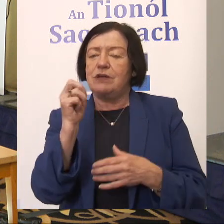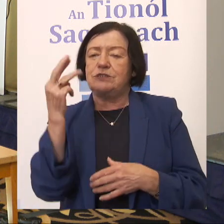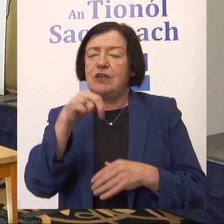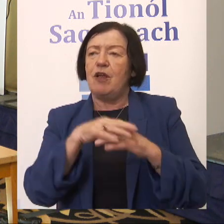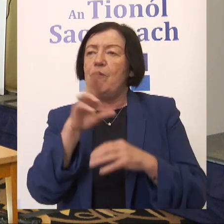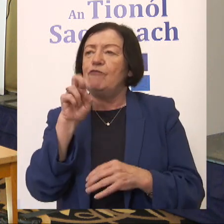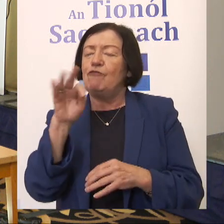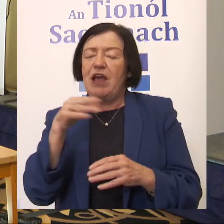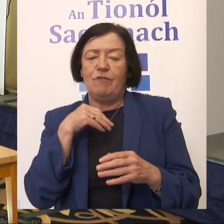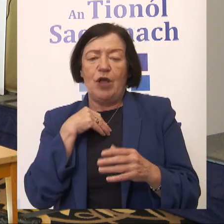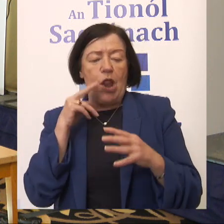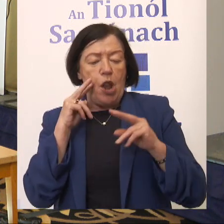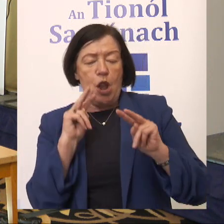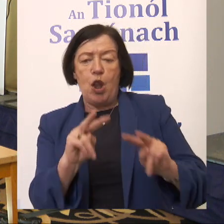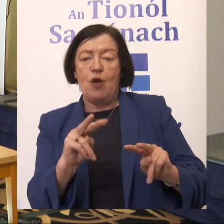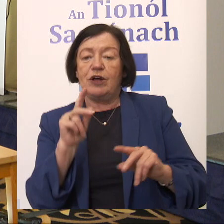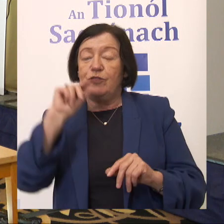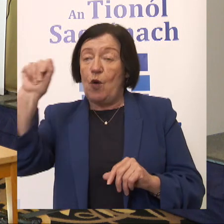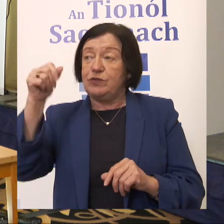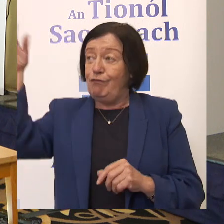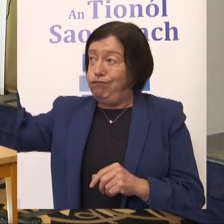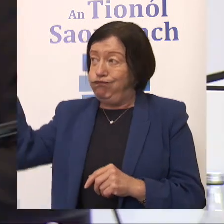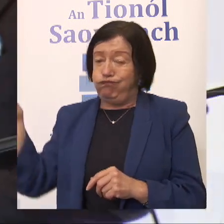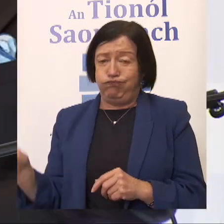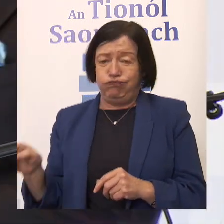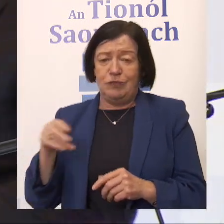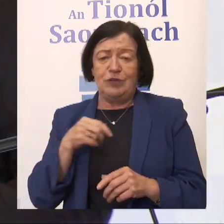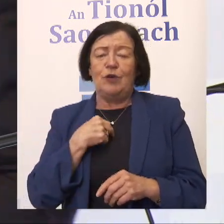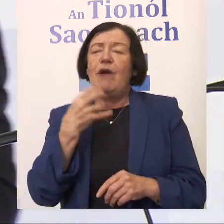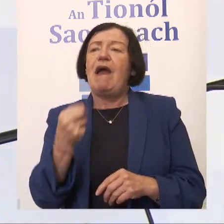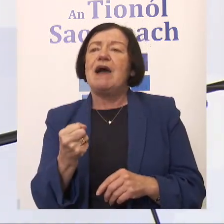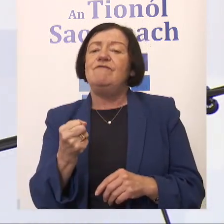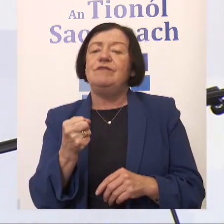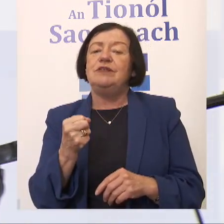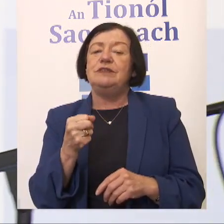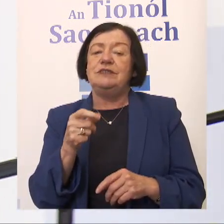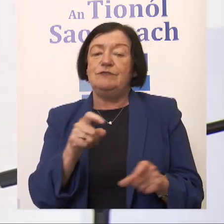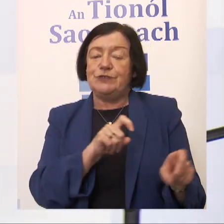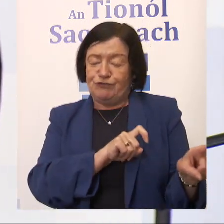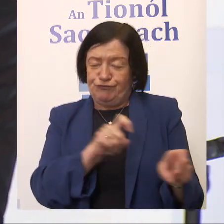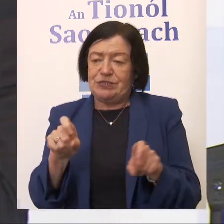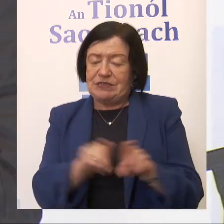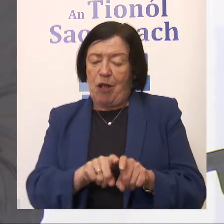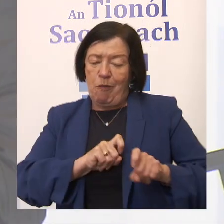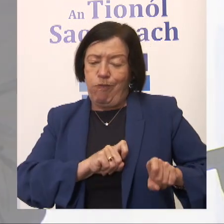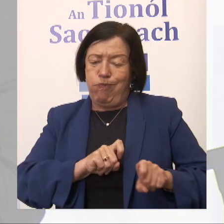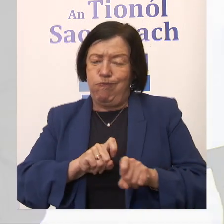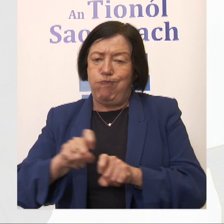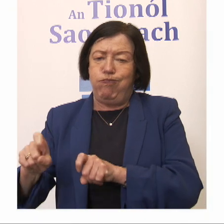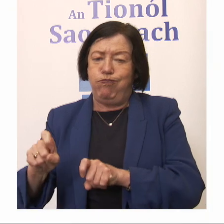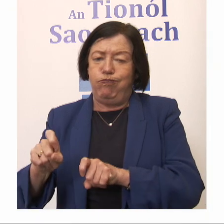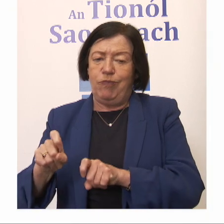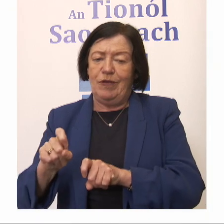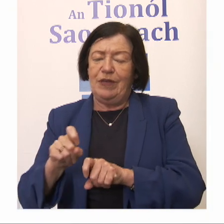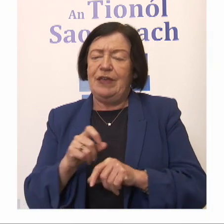And I think when we look at the at those terms of reference, I think we have stuck in that laneway all the time.